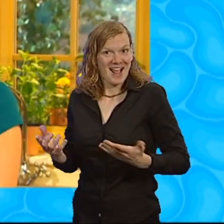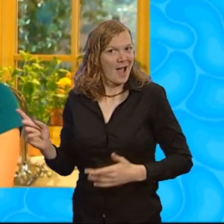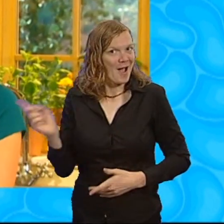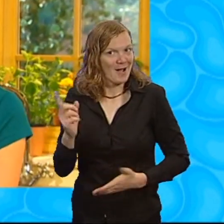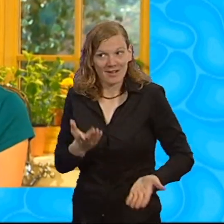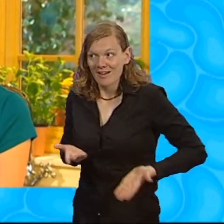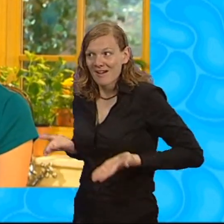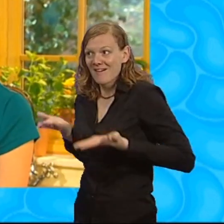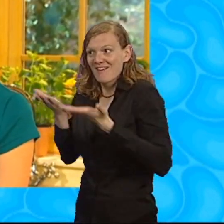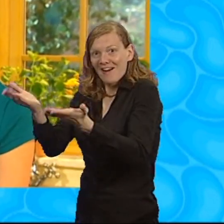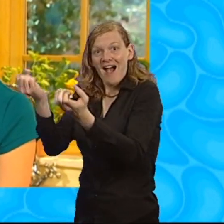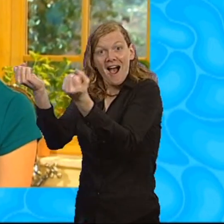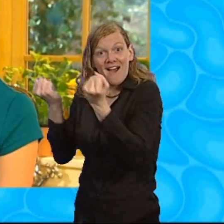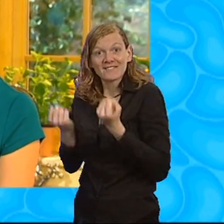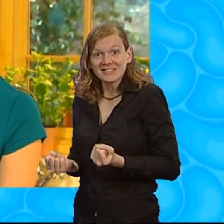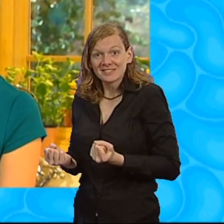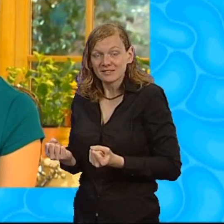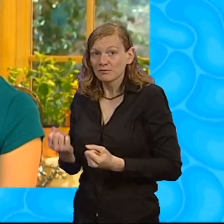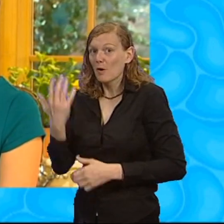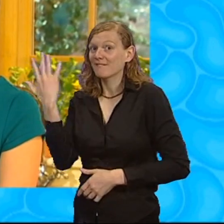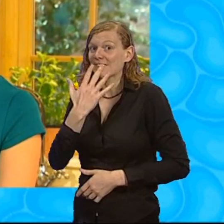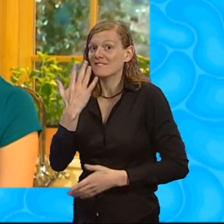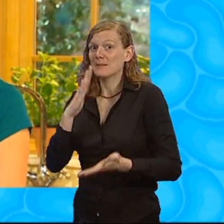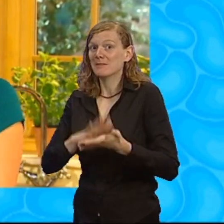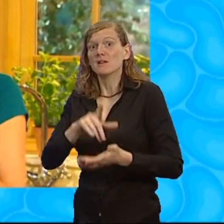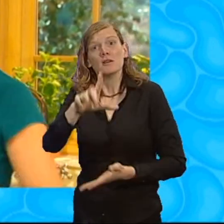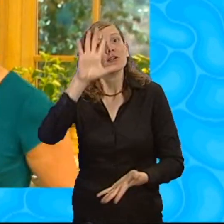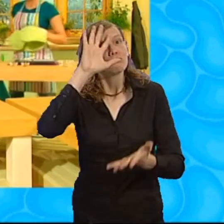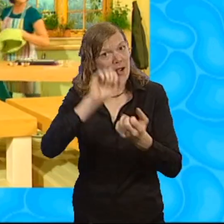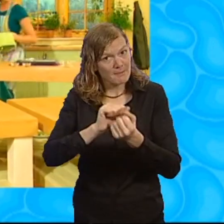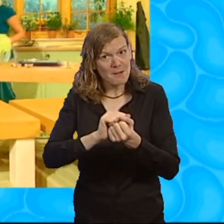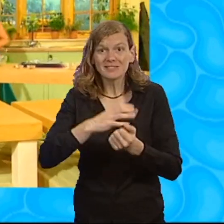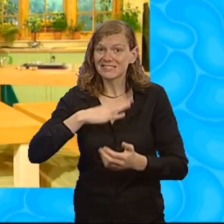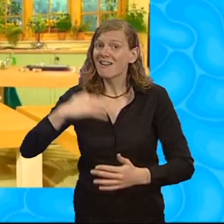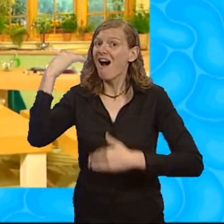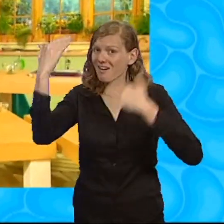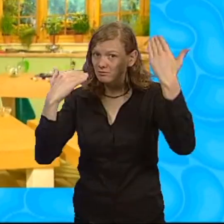remember, with ovens beware, because it's hot in there. So get an adult to help you. Come on, everyone.